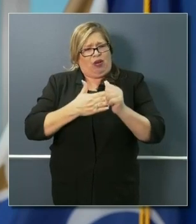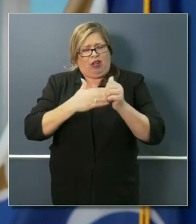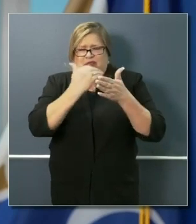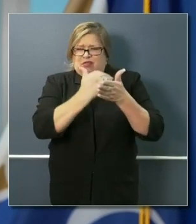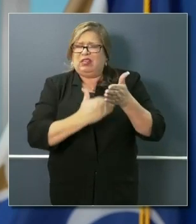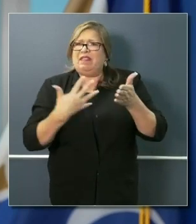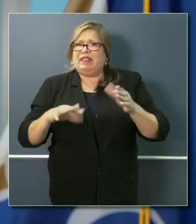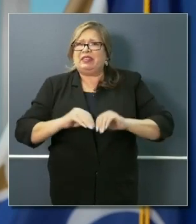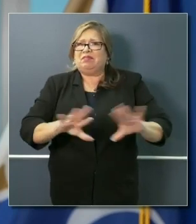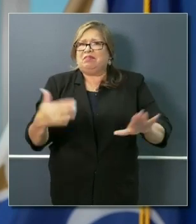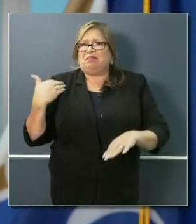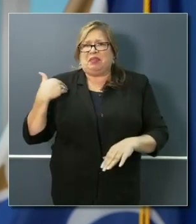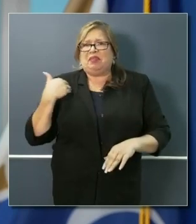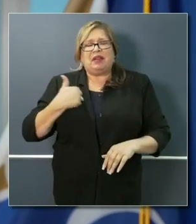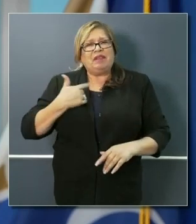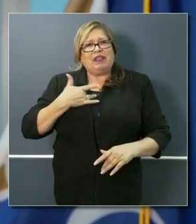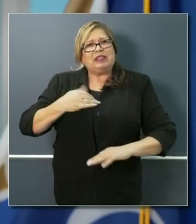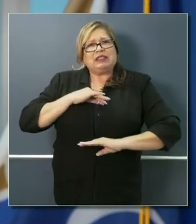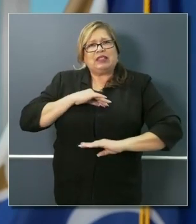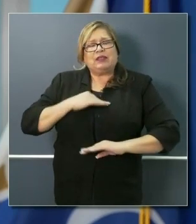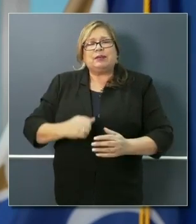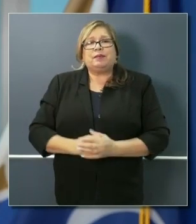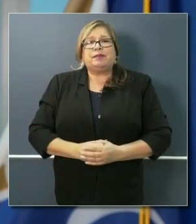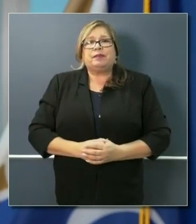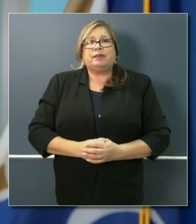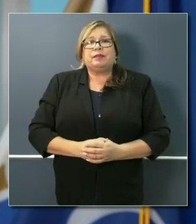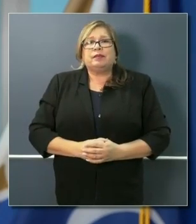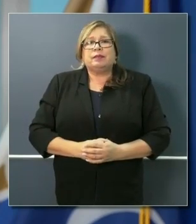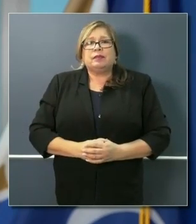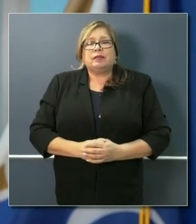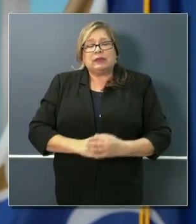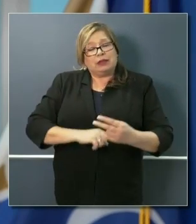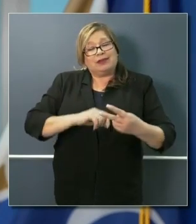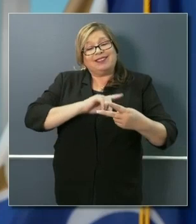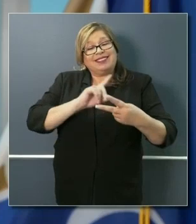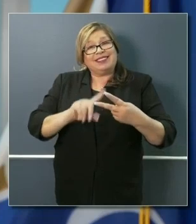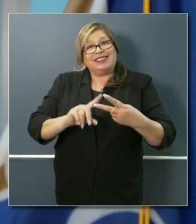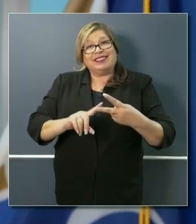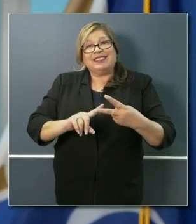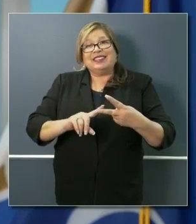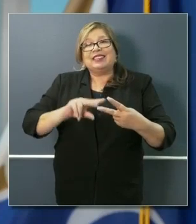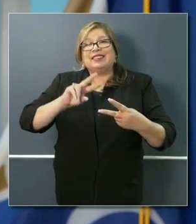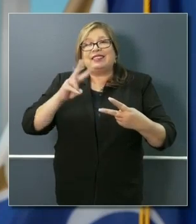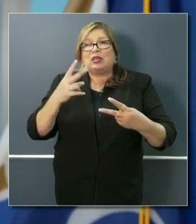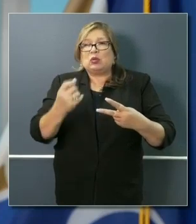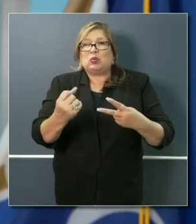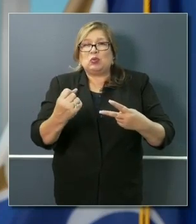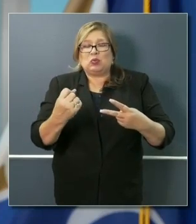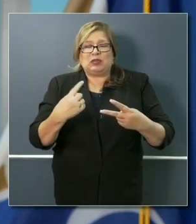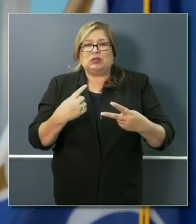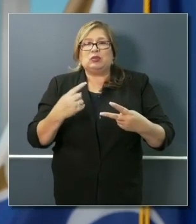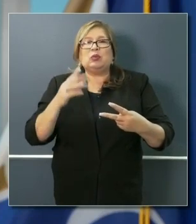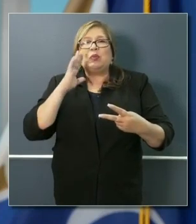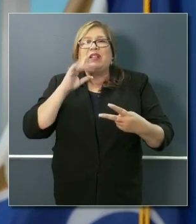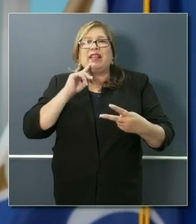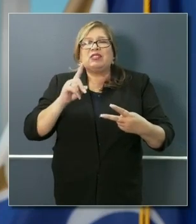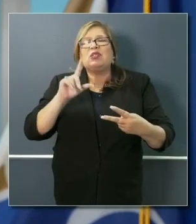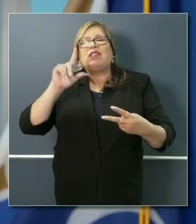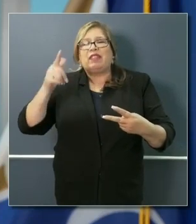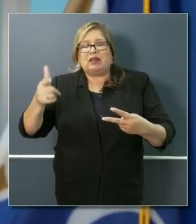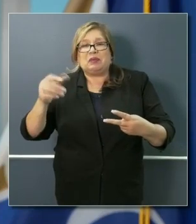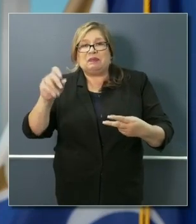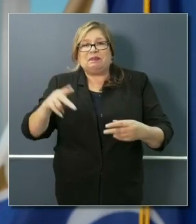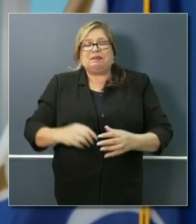to – and now I've once again forgotten the second question. Carla, I'll go back and answer that offline.